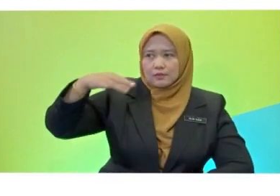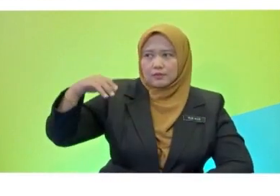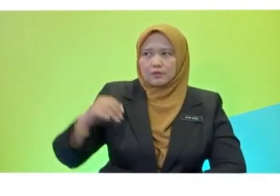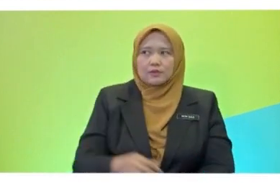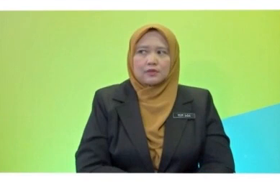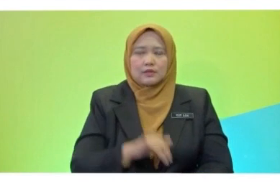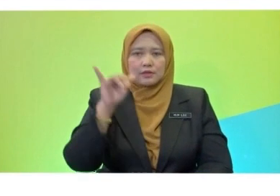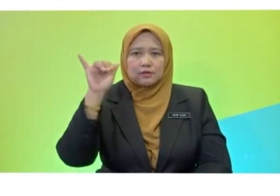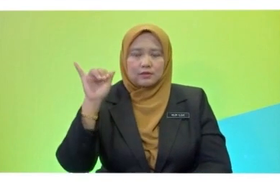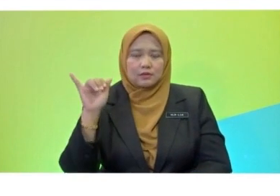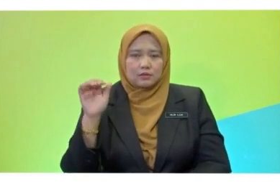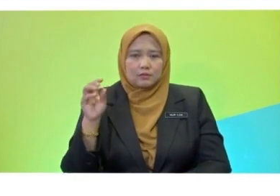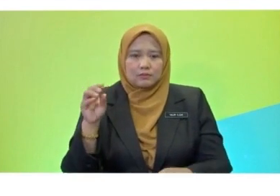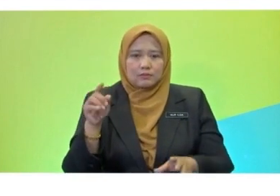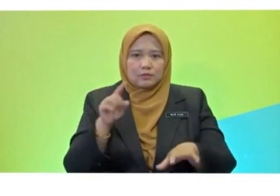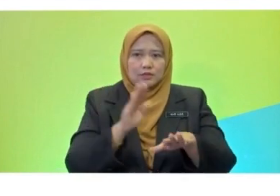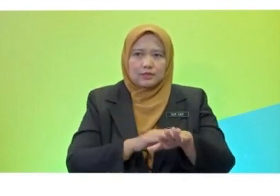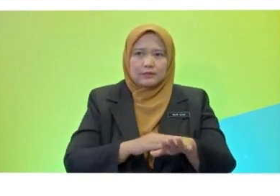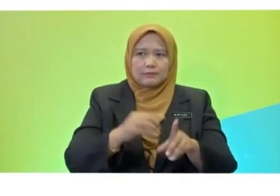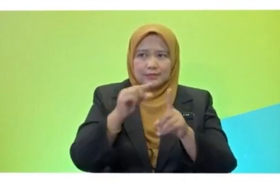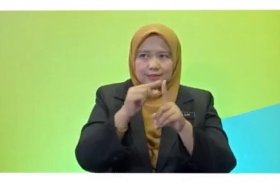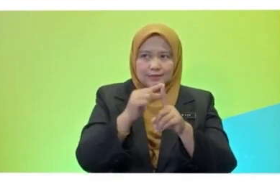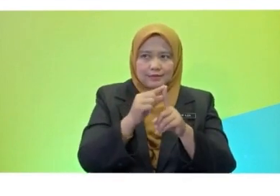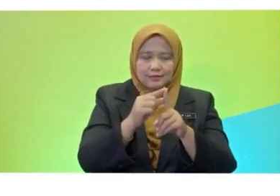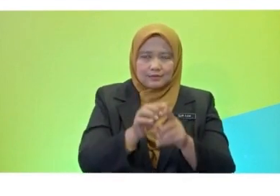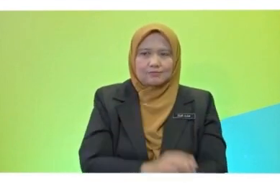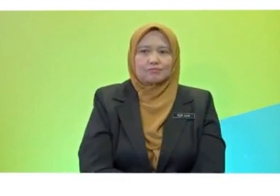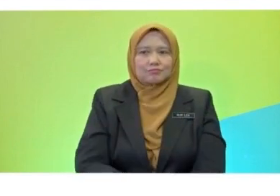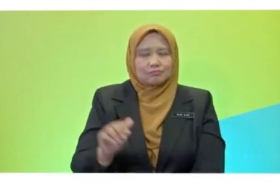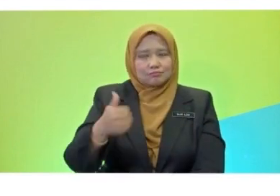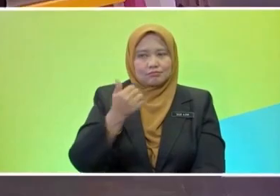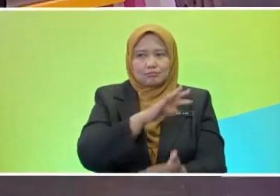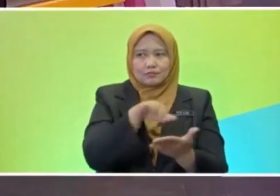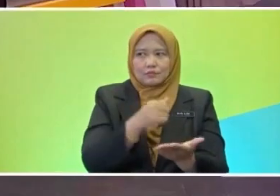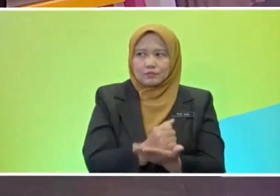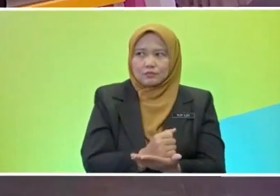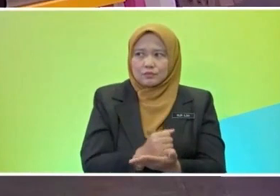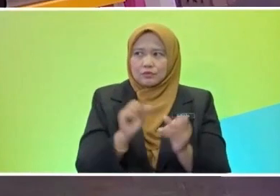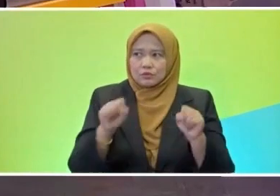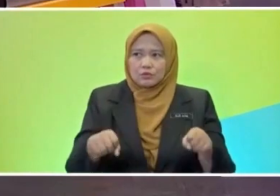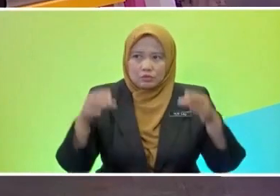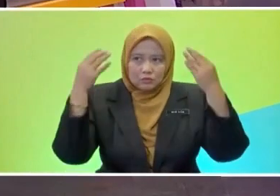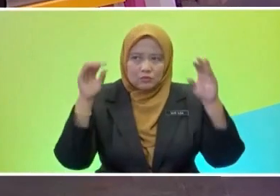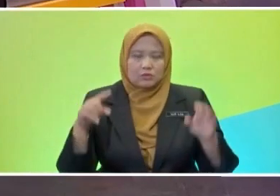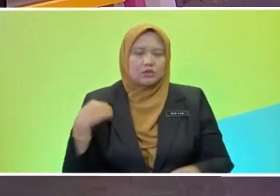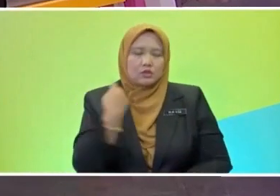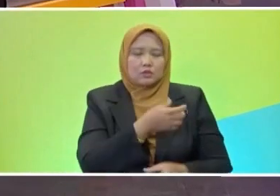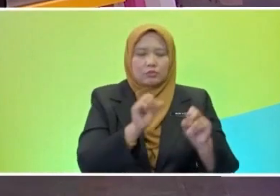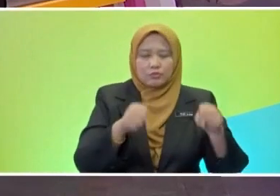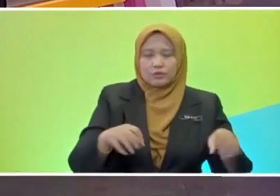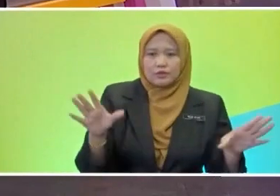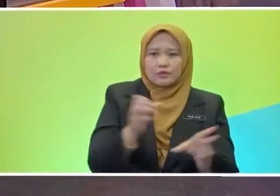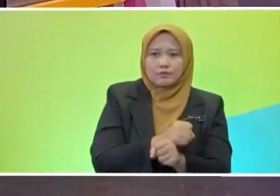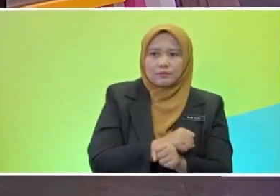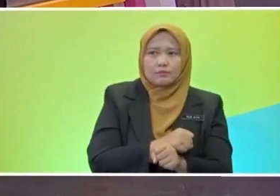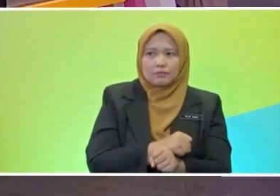words. Alright, good job everybody. Excellent. Okay, and teacher also, could you share with us, where can we find extra materials